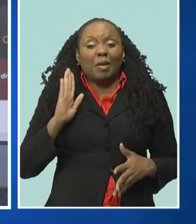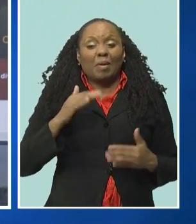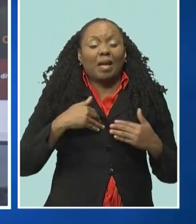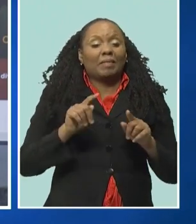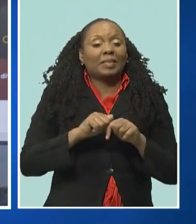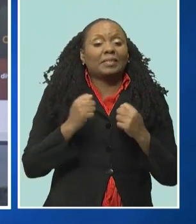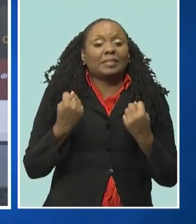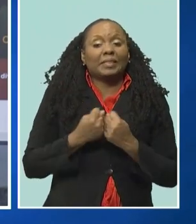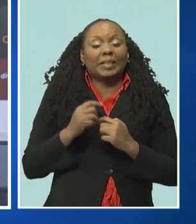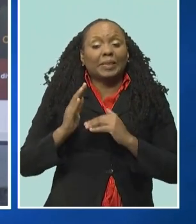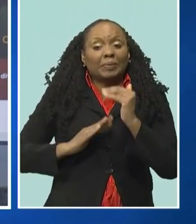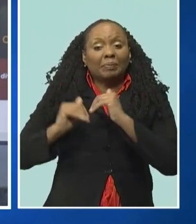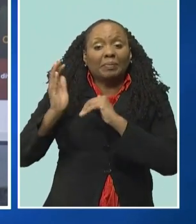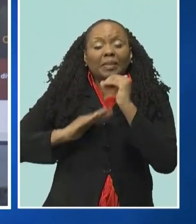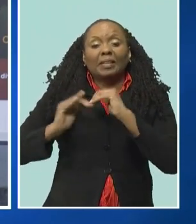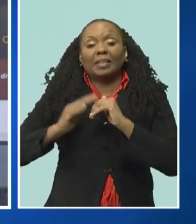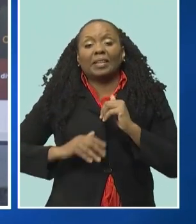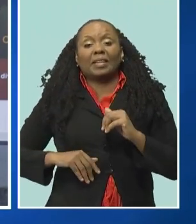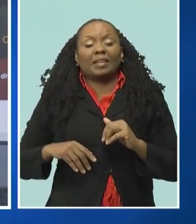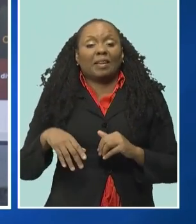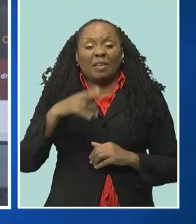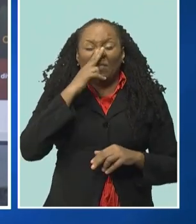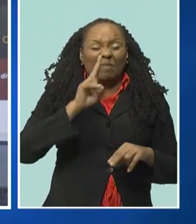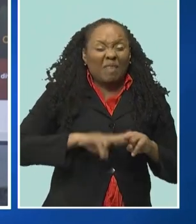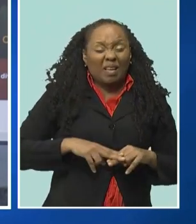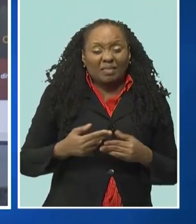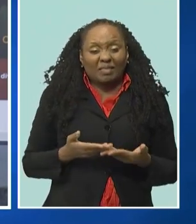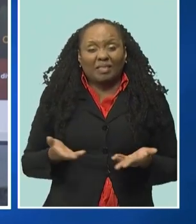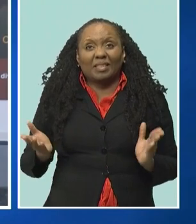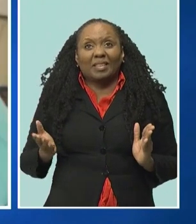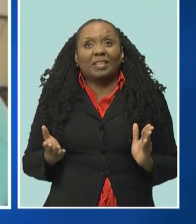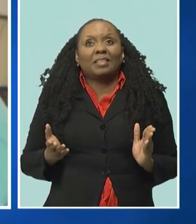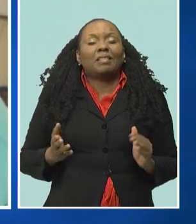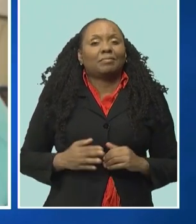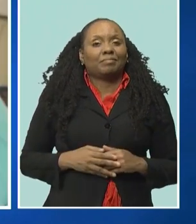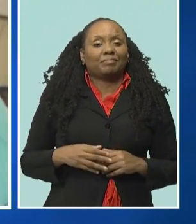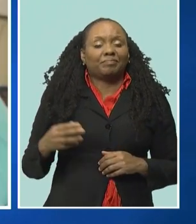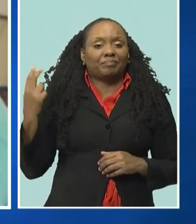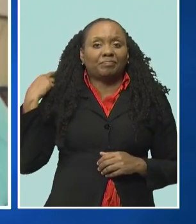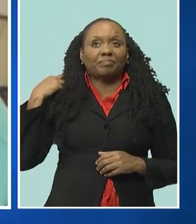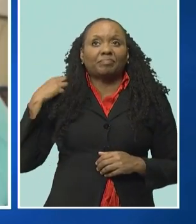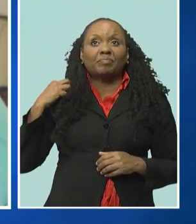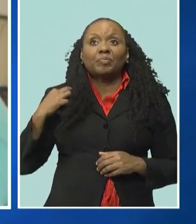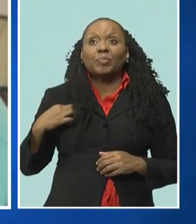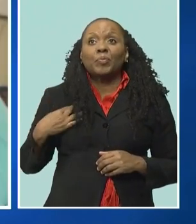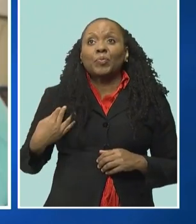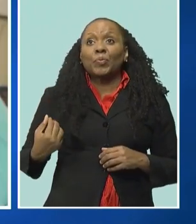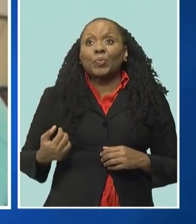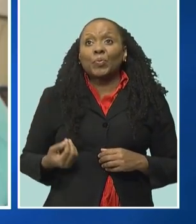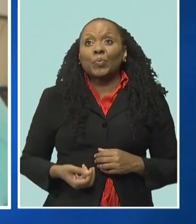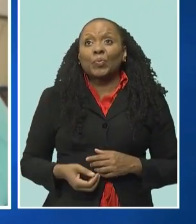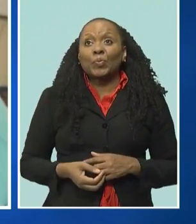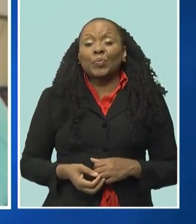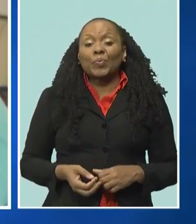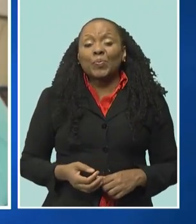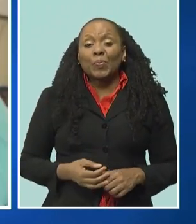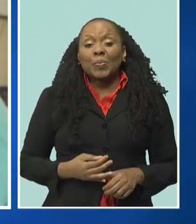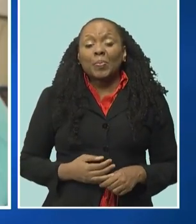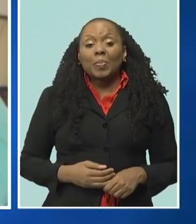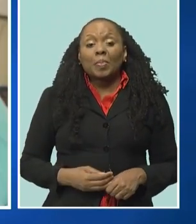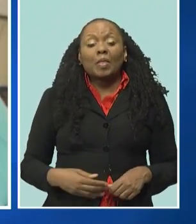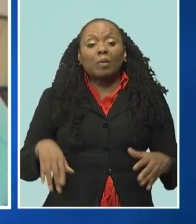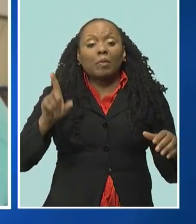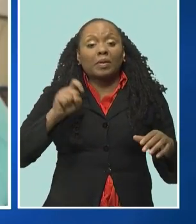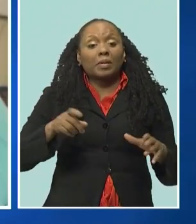going to do some fun stuff on site as well as off site. Meanwhile, there's a special call going out for camp assistance